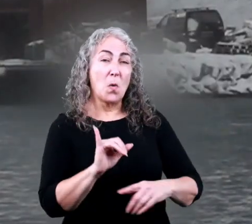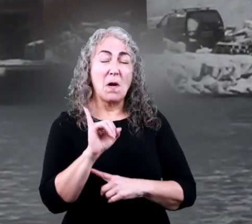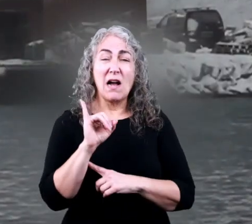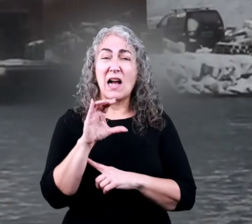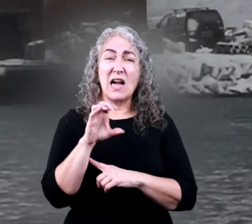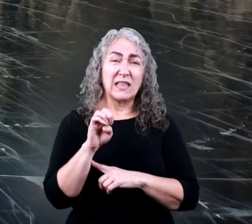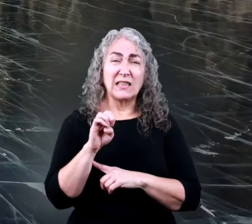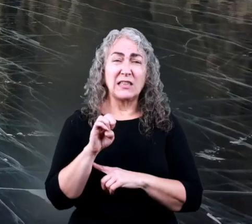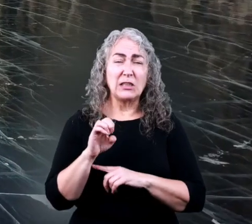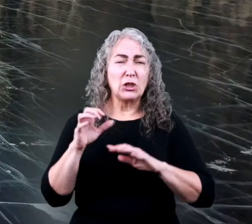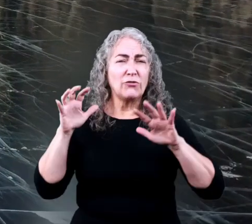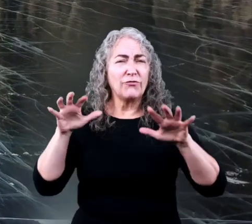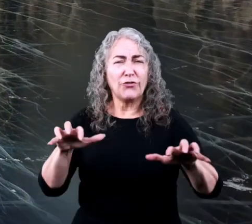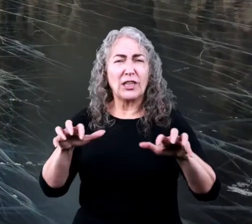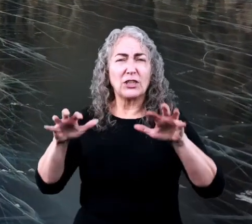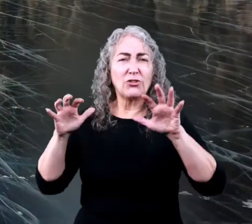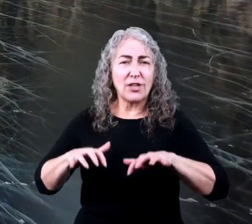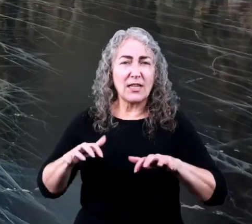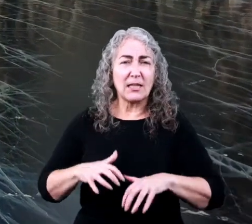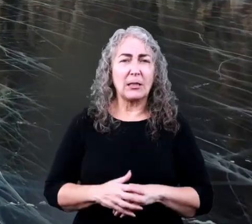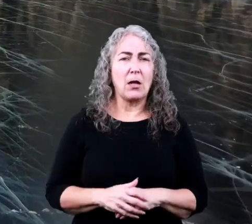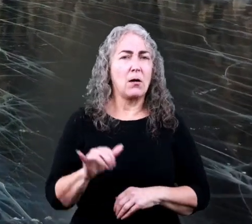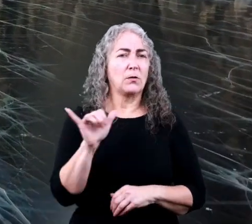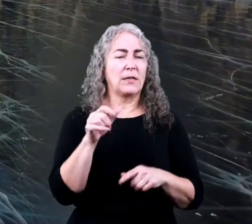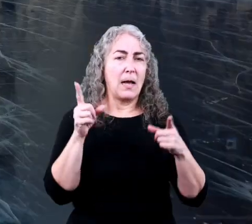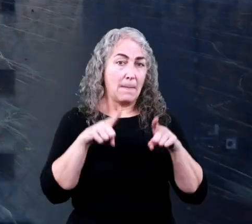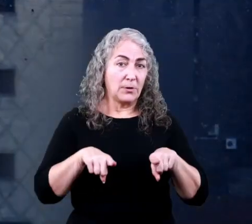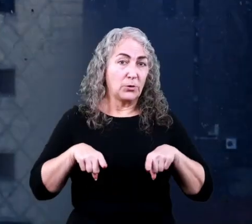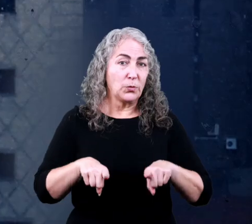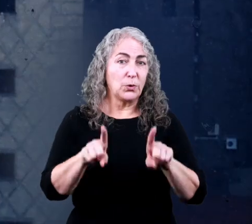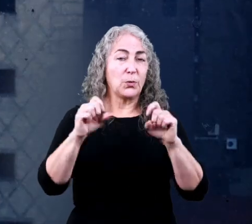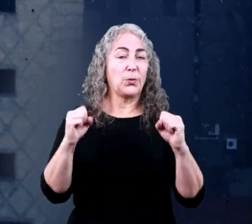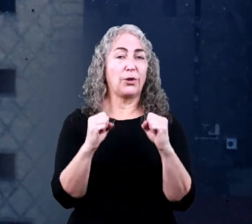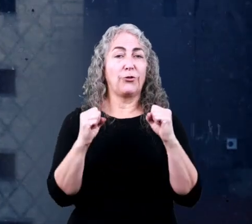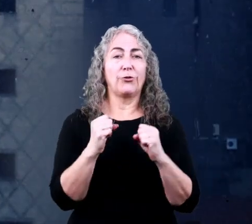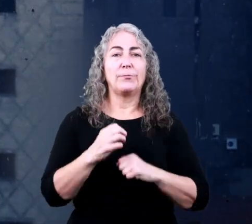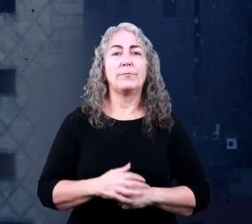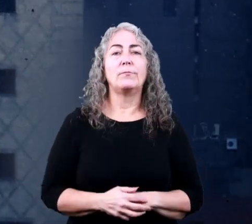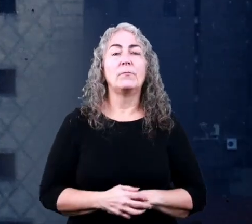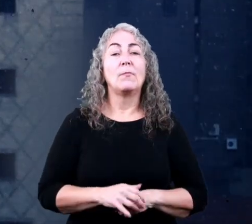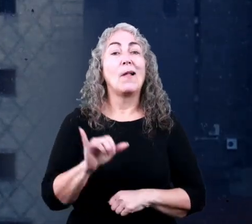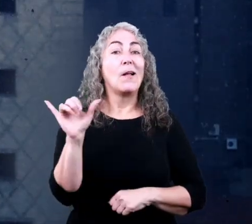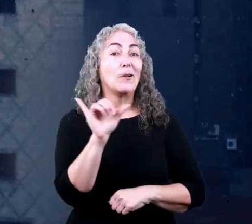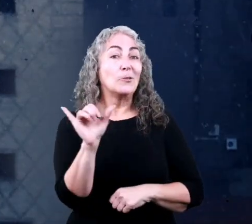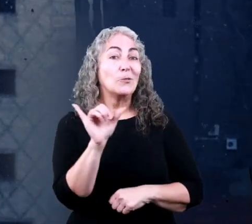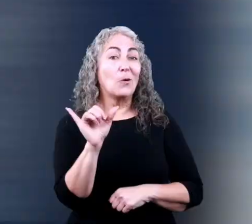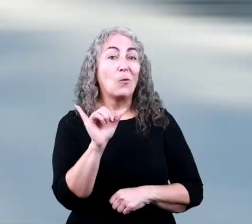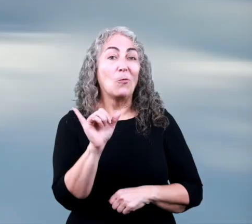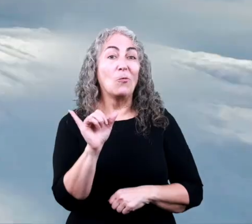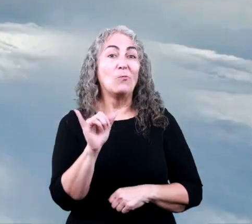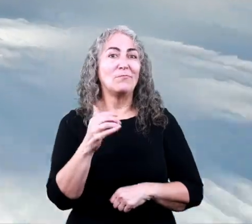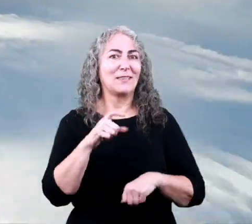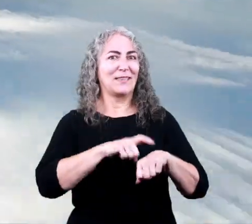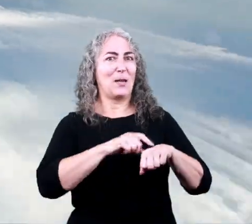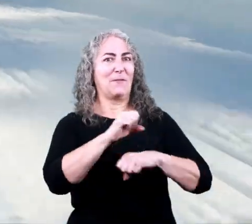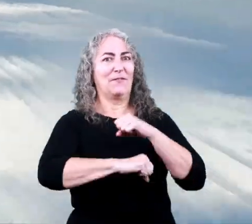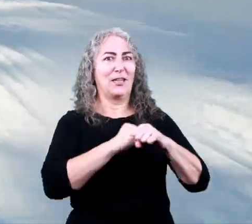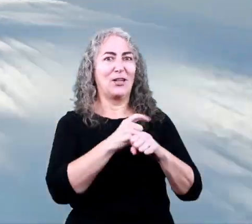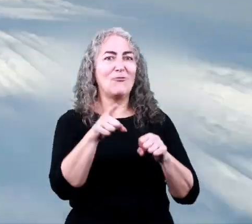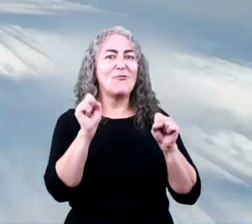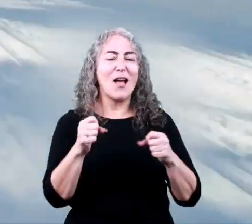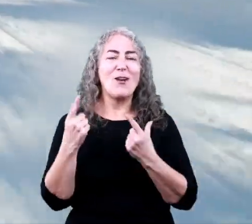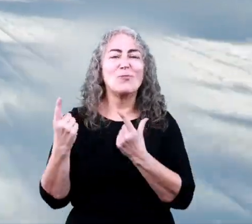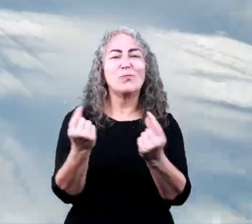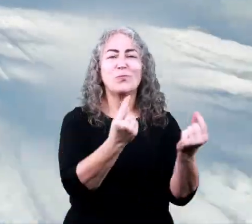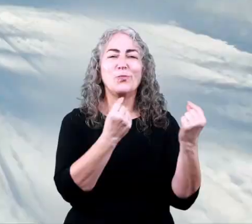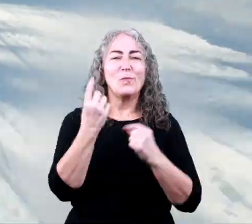Snow, ice, and freezing rain can all happen during the winter. But it is also the time of